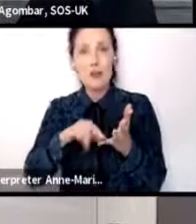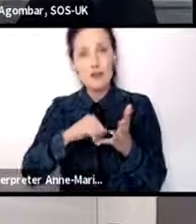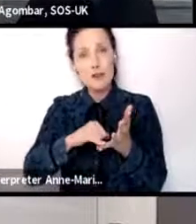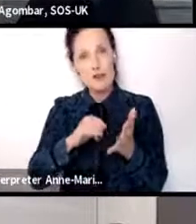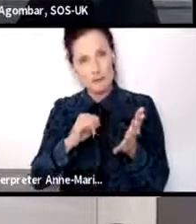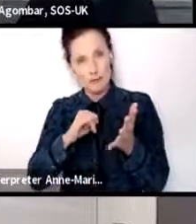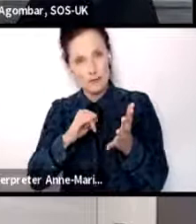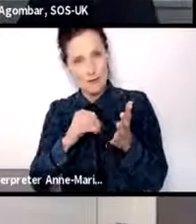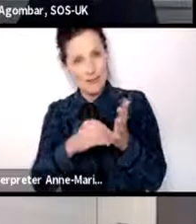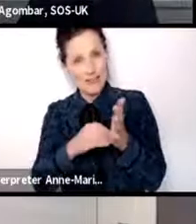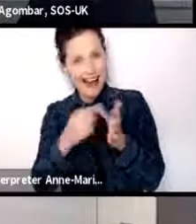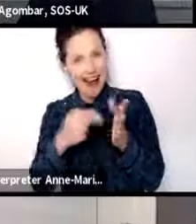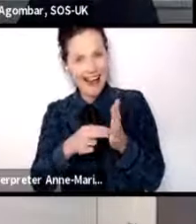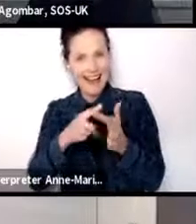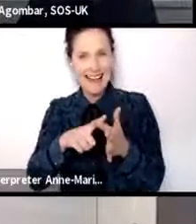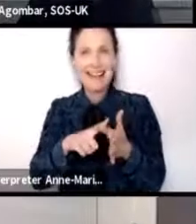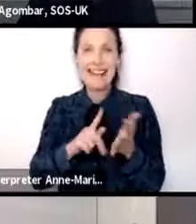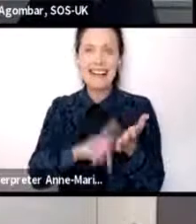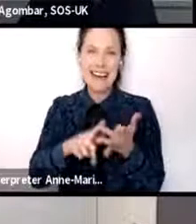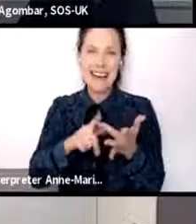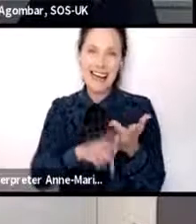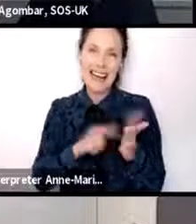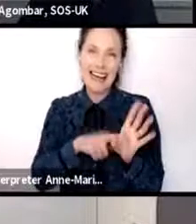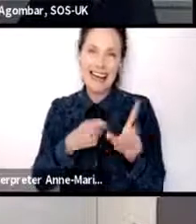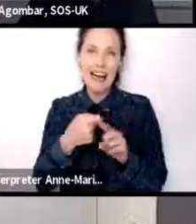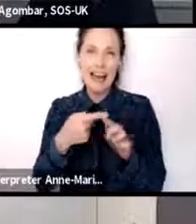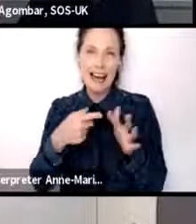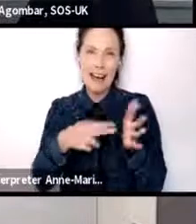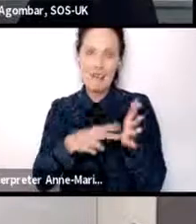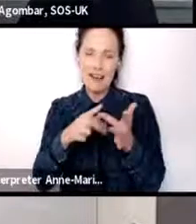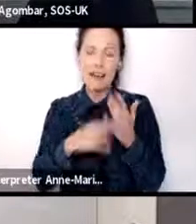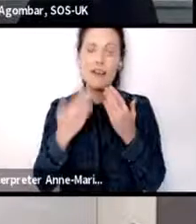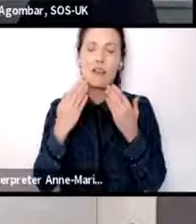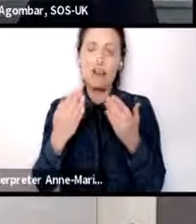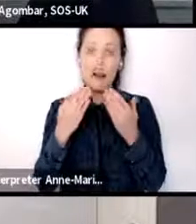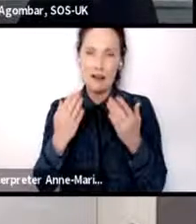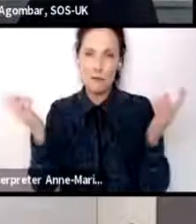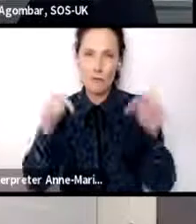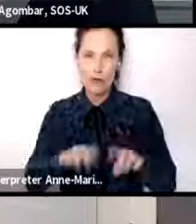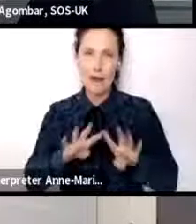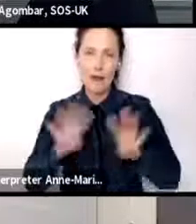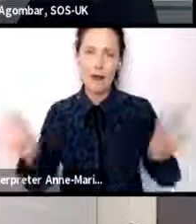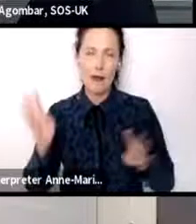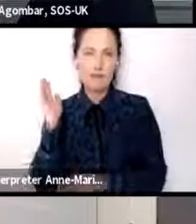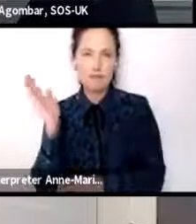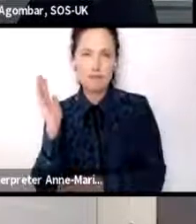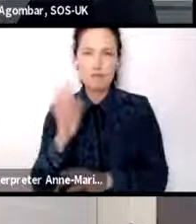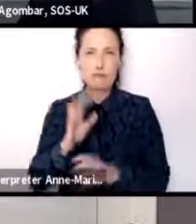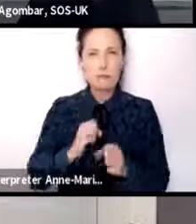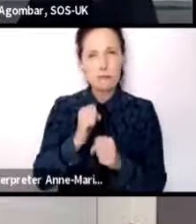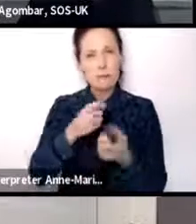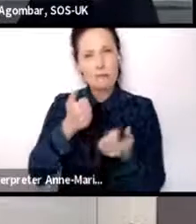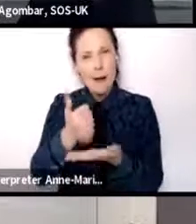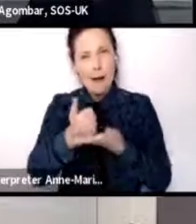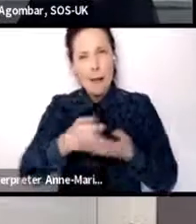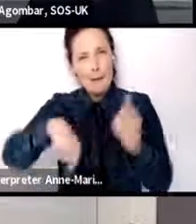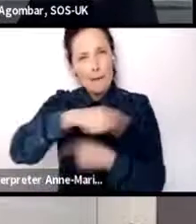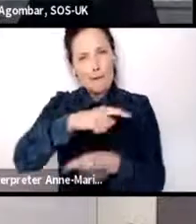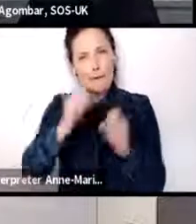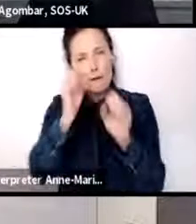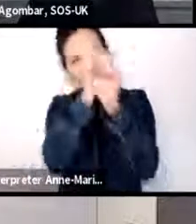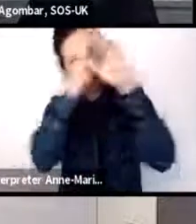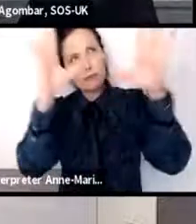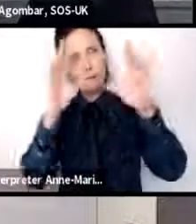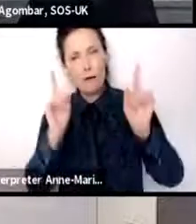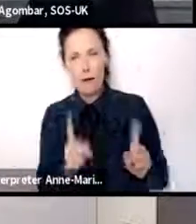you so much for being here and helping everybody to understand what an important issue this is, and that COP